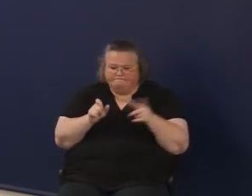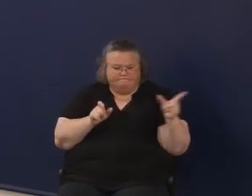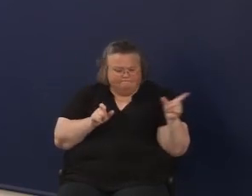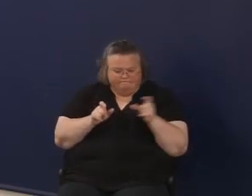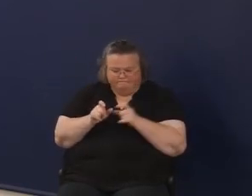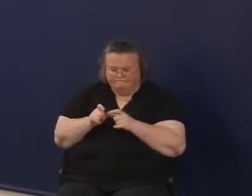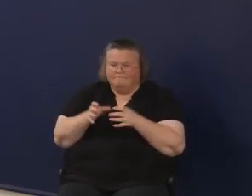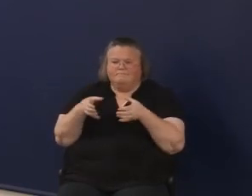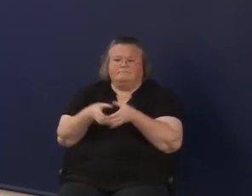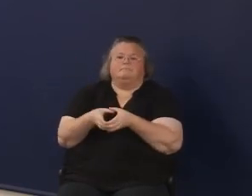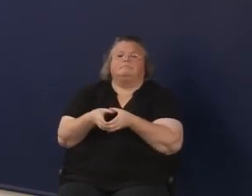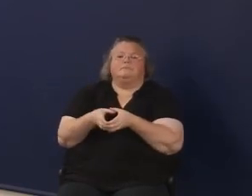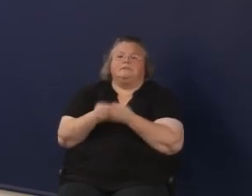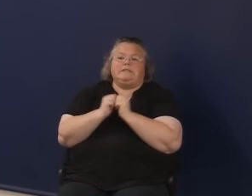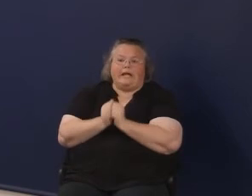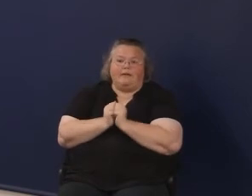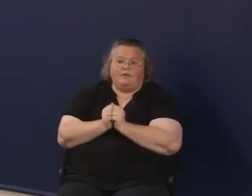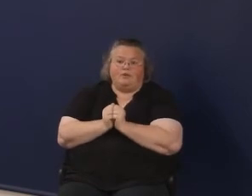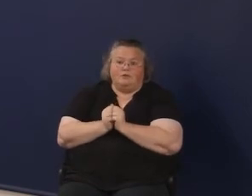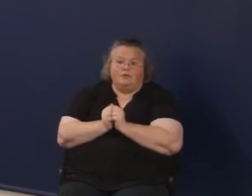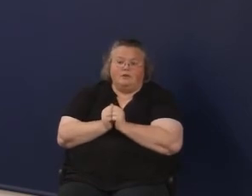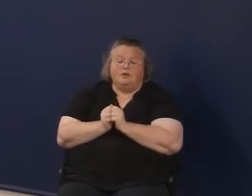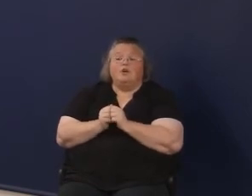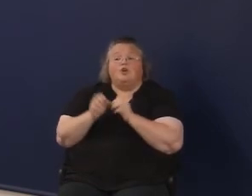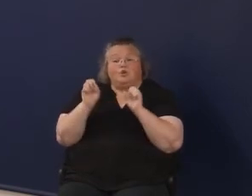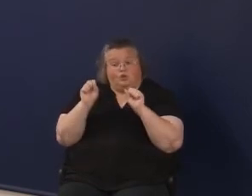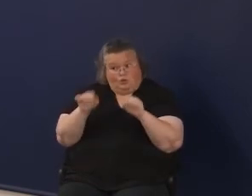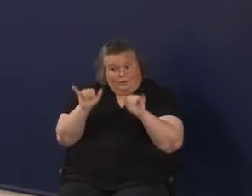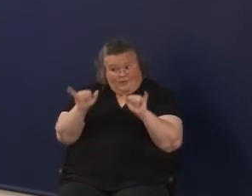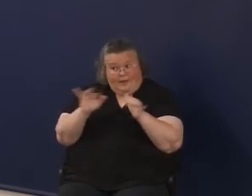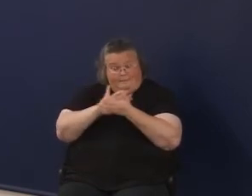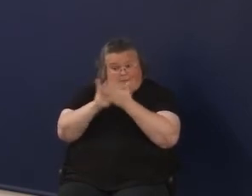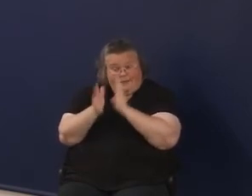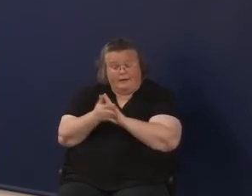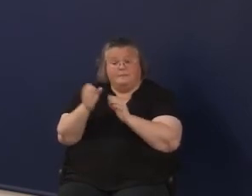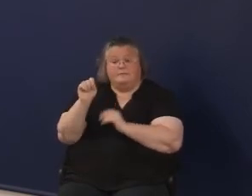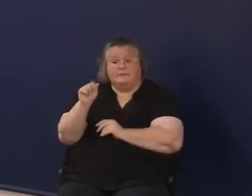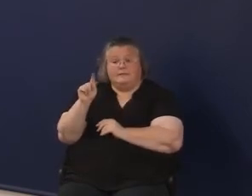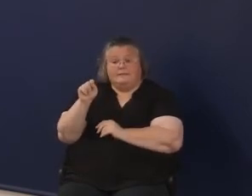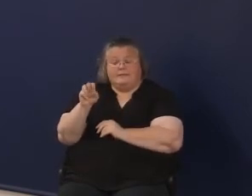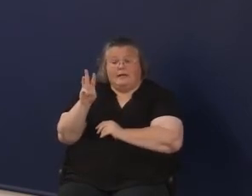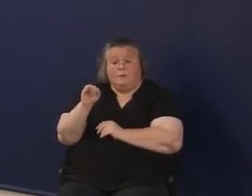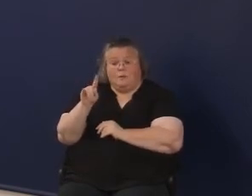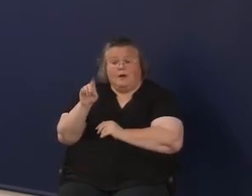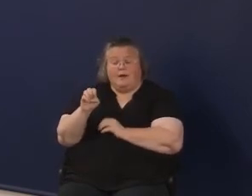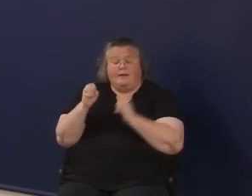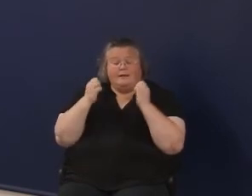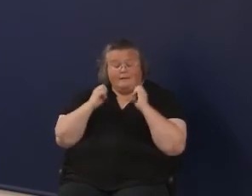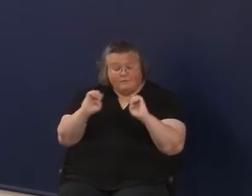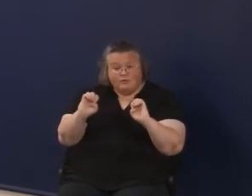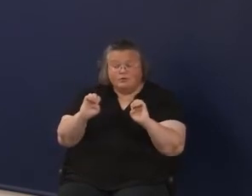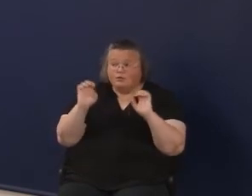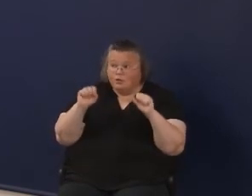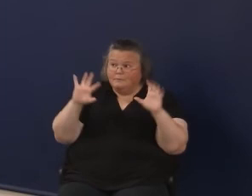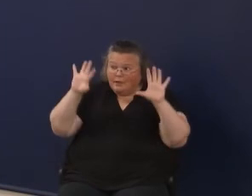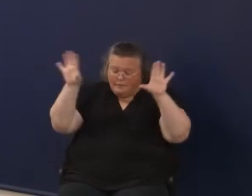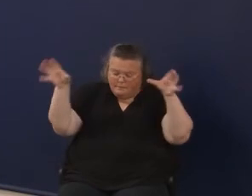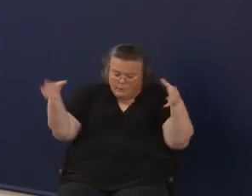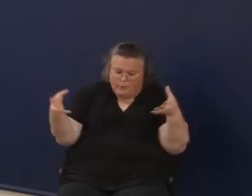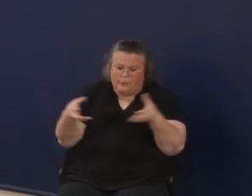ways and lots of different lanes. Could that be, could that effort, that statewide effort be a way to bring it all into a cohesive